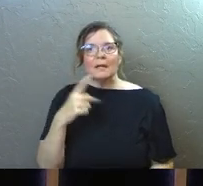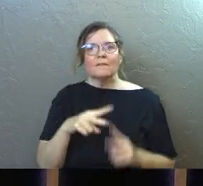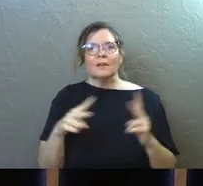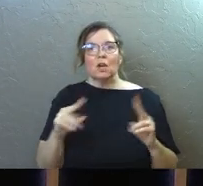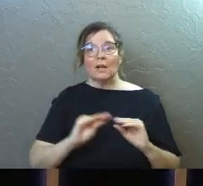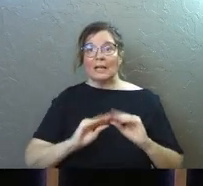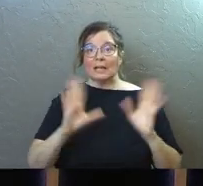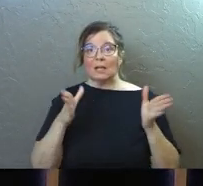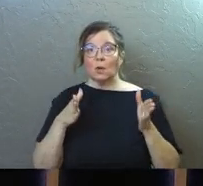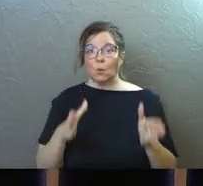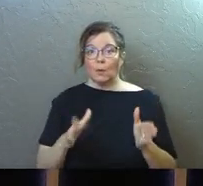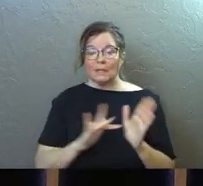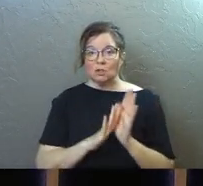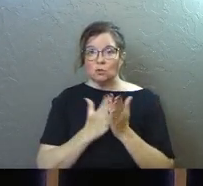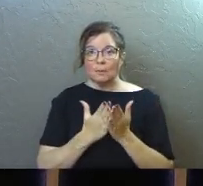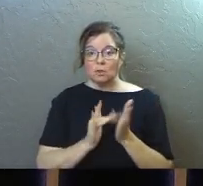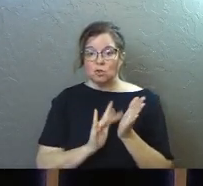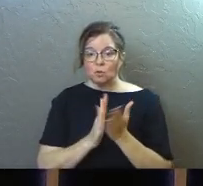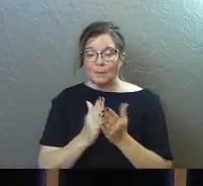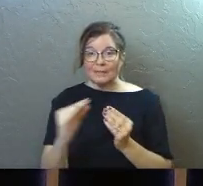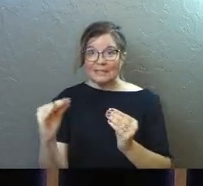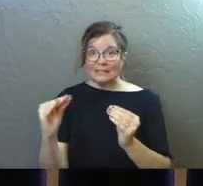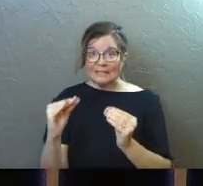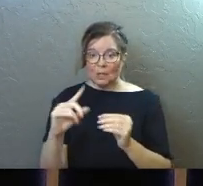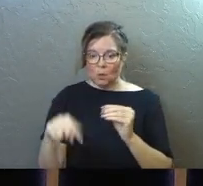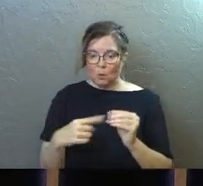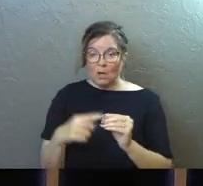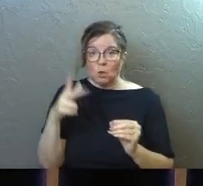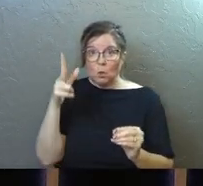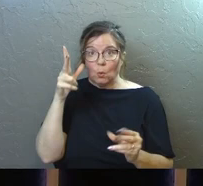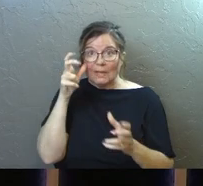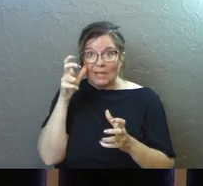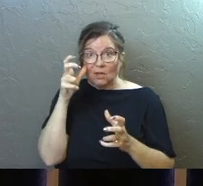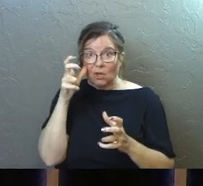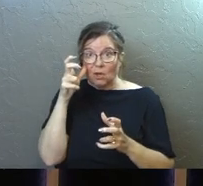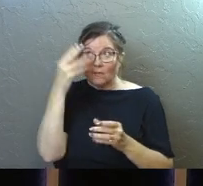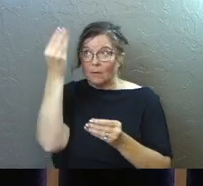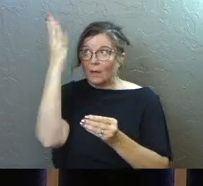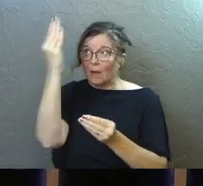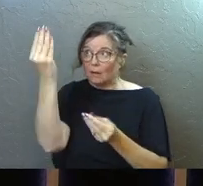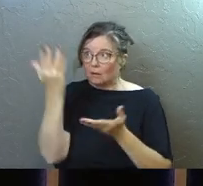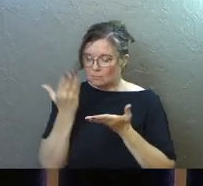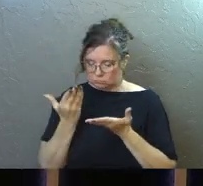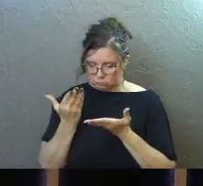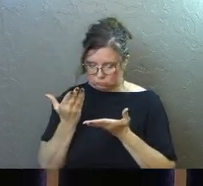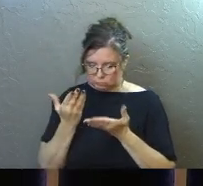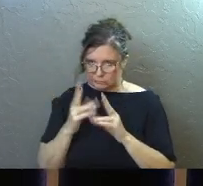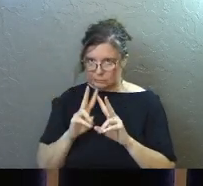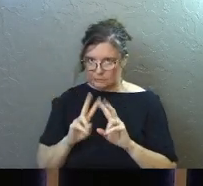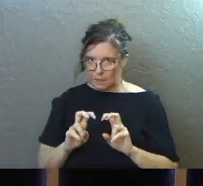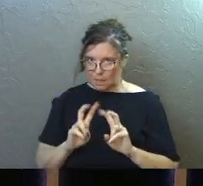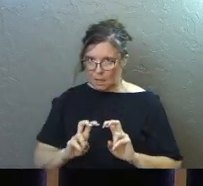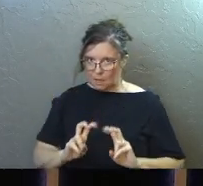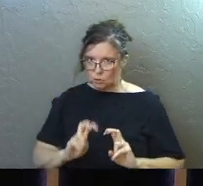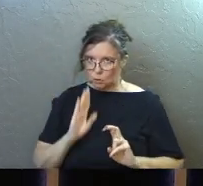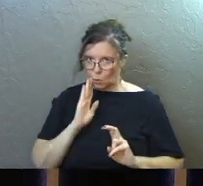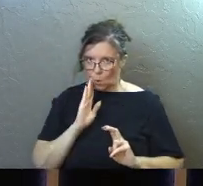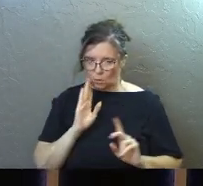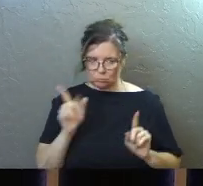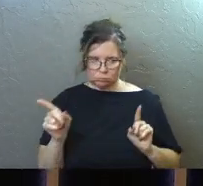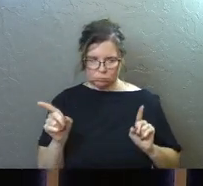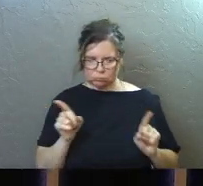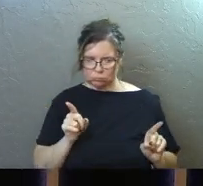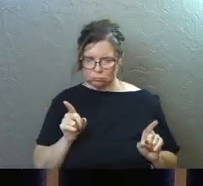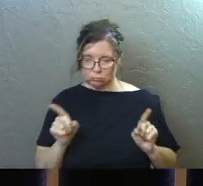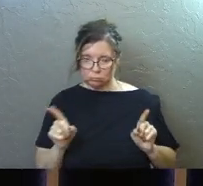some very clear ways in the scripture that the scripture teaches. Whenever you hear something from God, you can test it to know whether